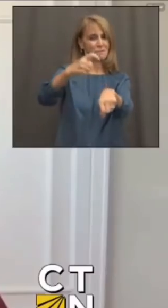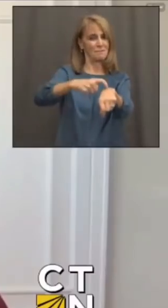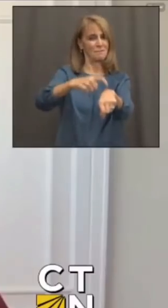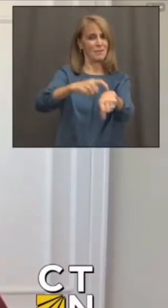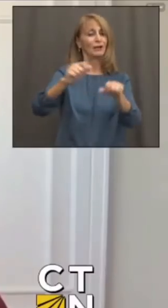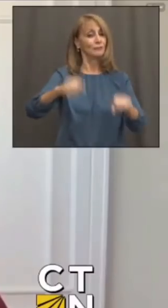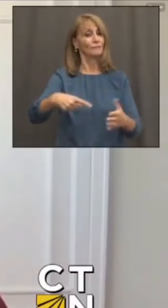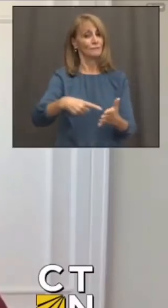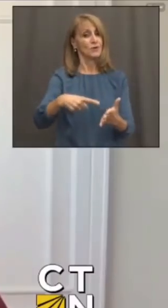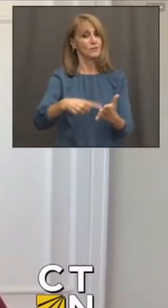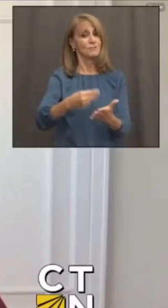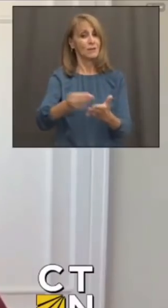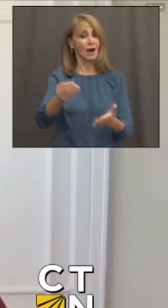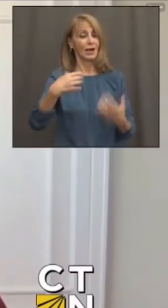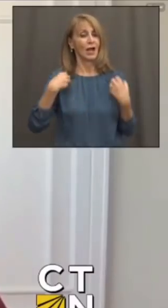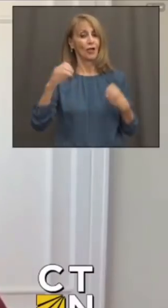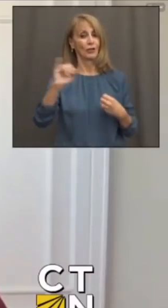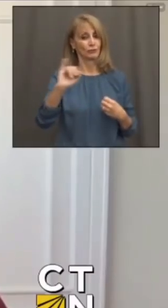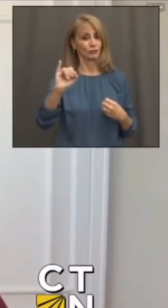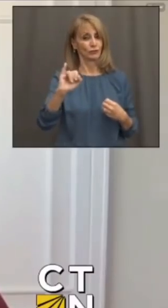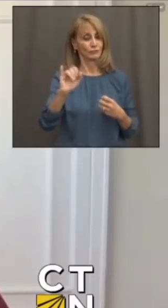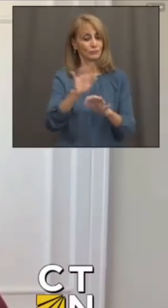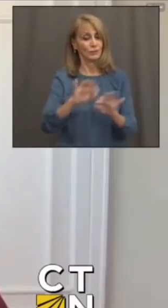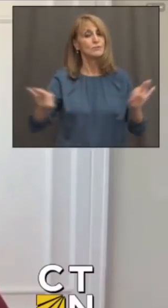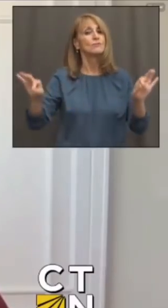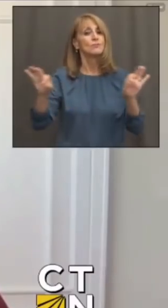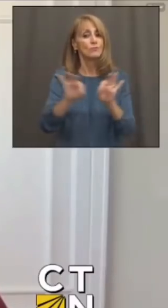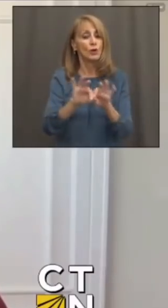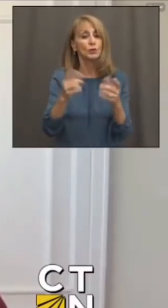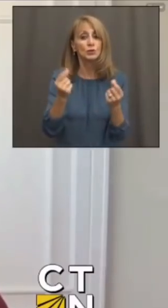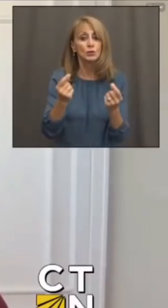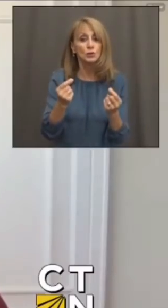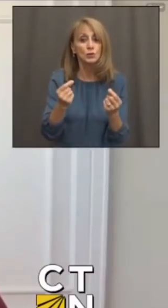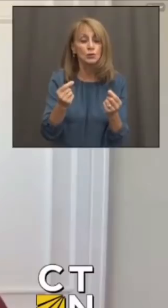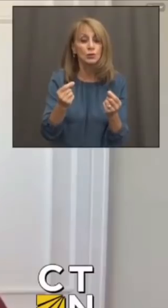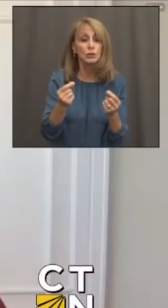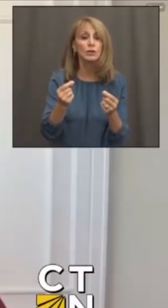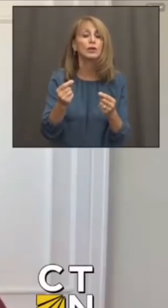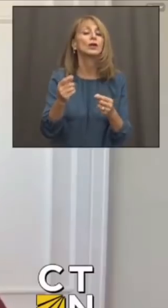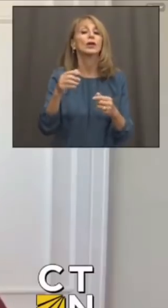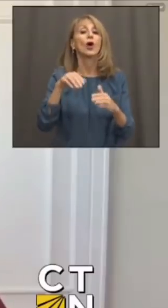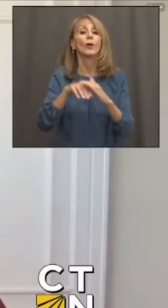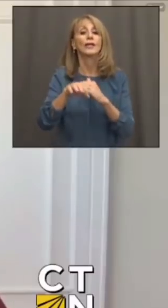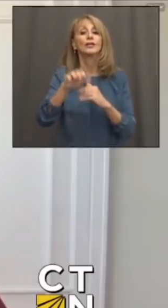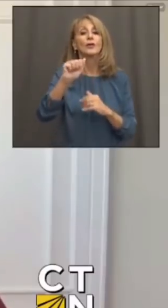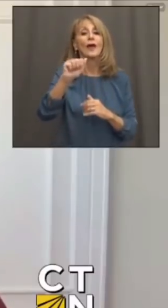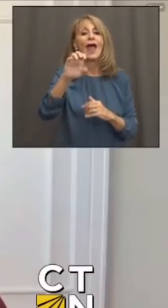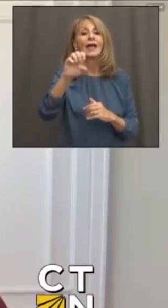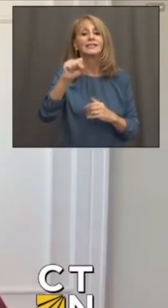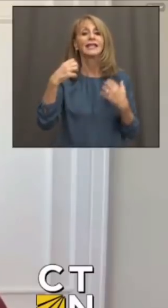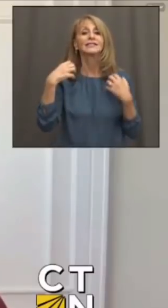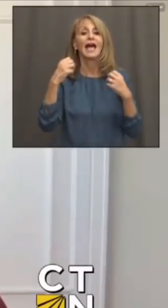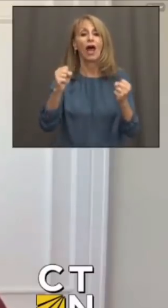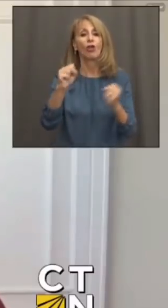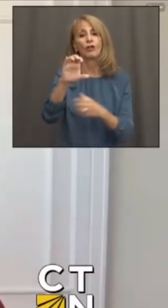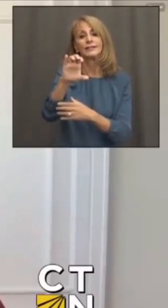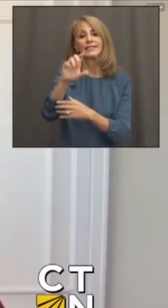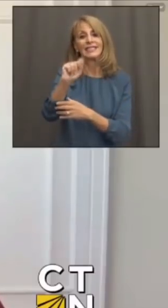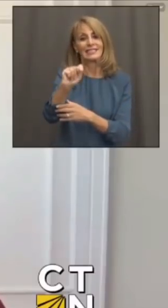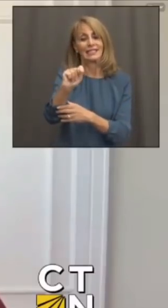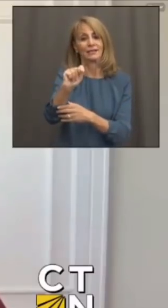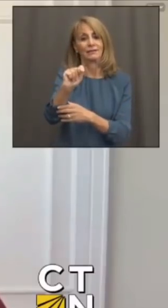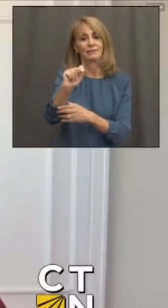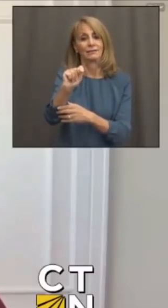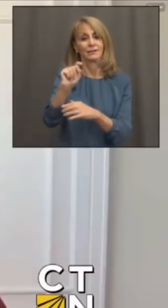than ever, and you should take a few minutes to go to Access Health CT, check it out, and